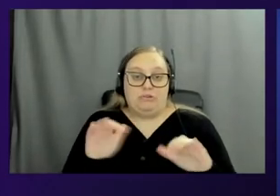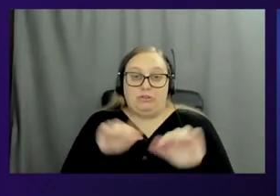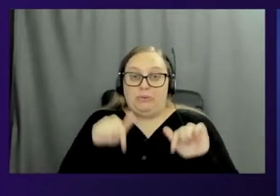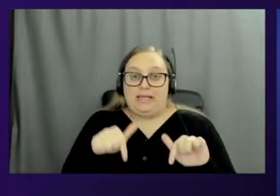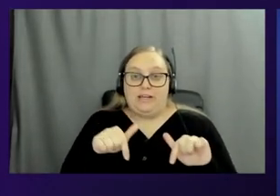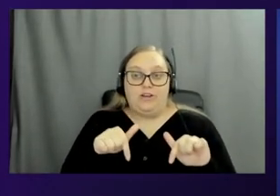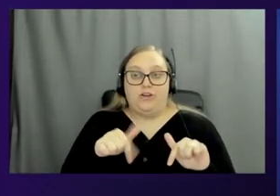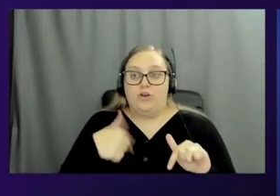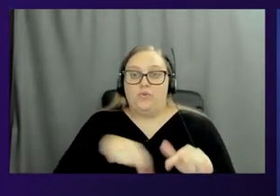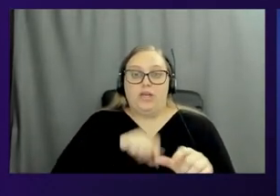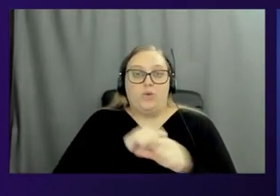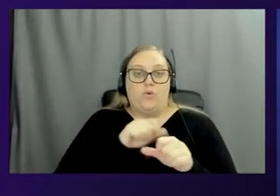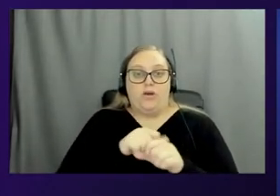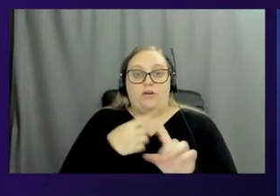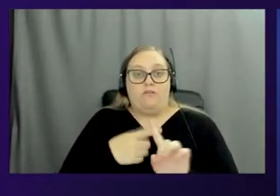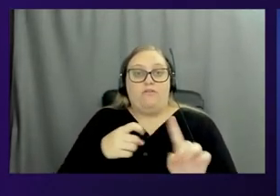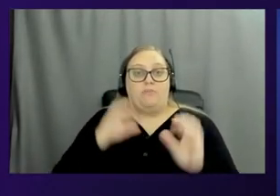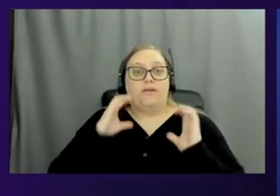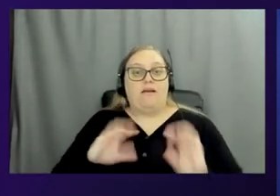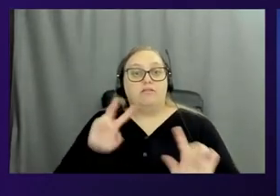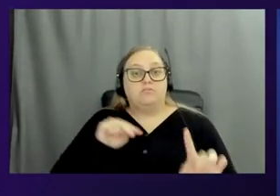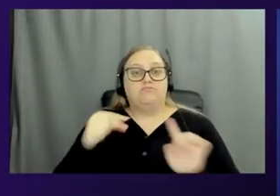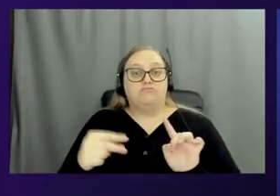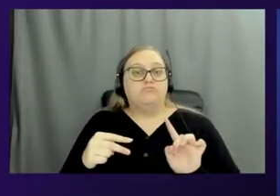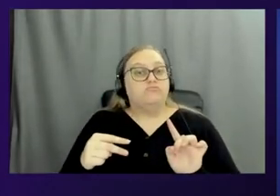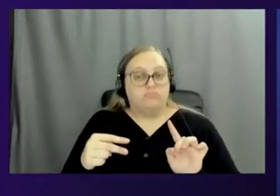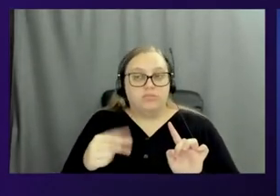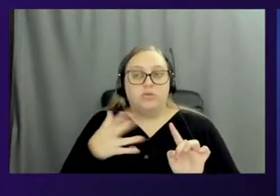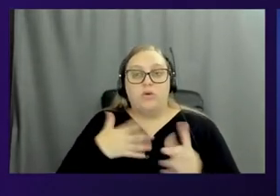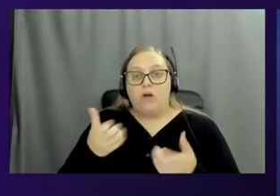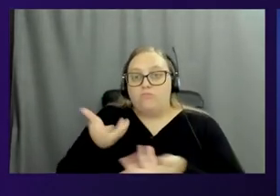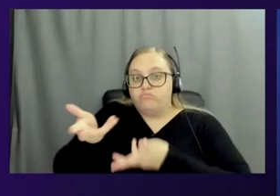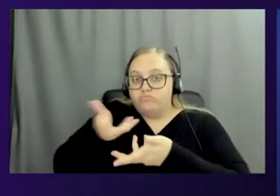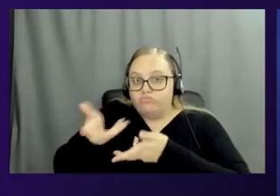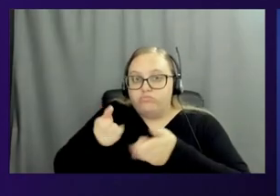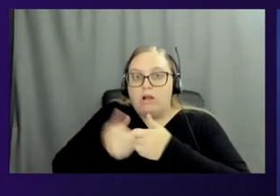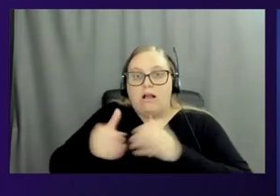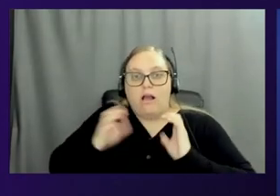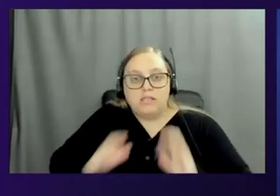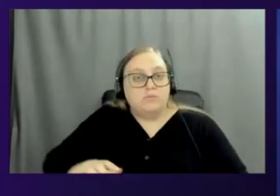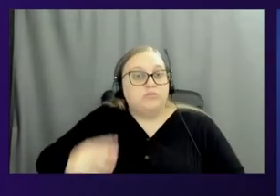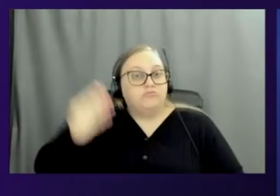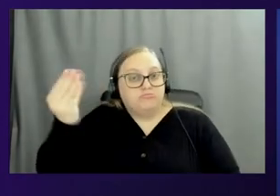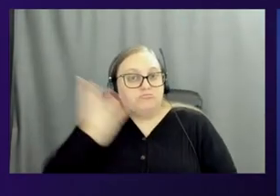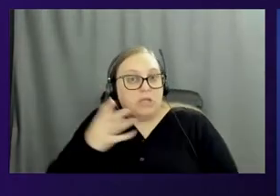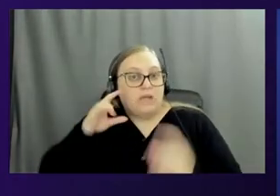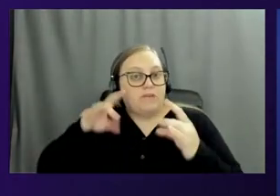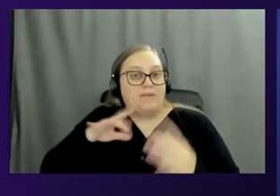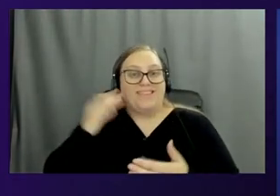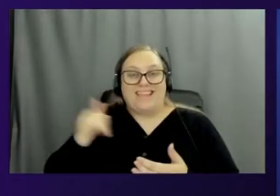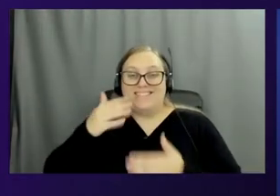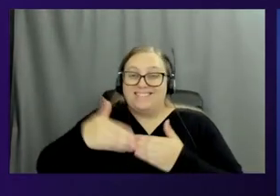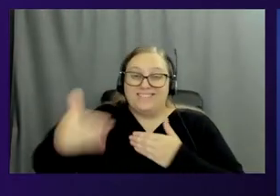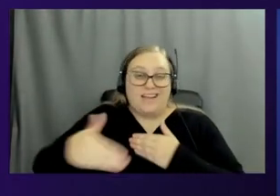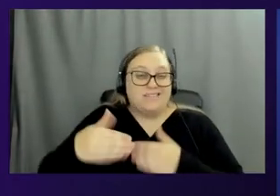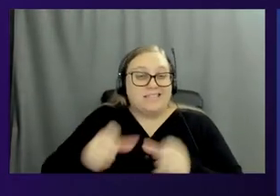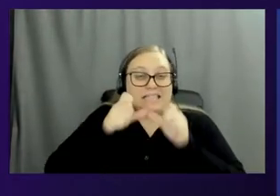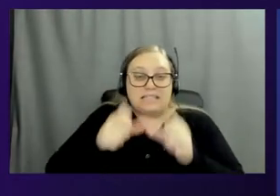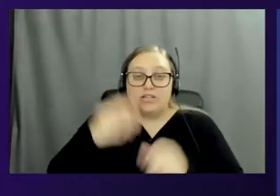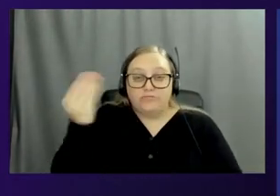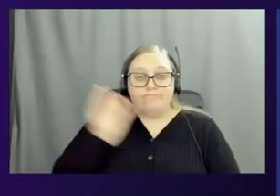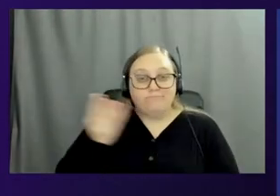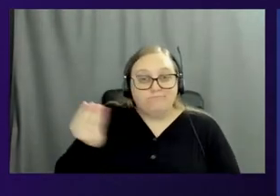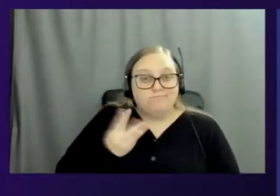work backwards from our customer requirements, so we want to continue talking to them, we want to hear from them, you know, that's really what's next, right? Keep talking to us, and we'll keep talking to you,